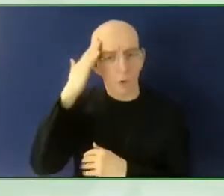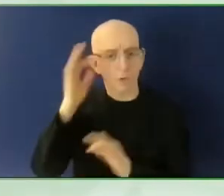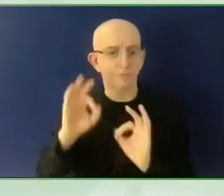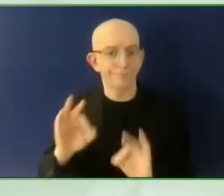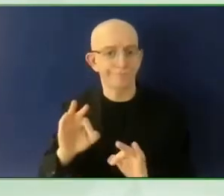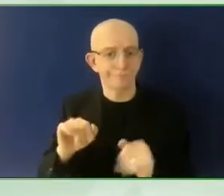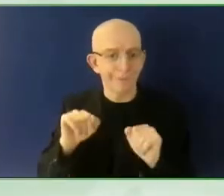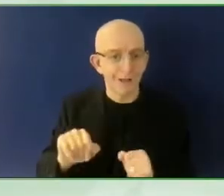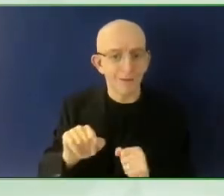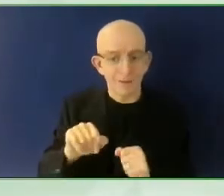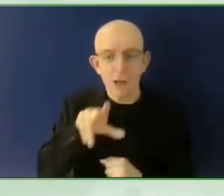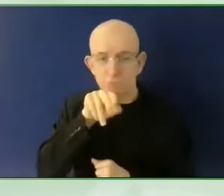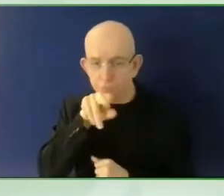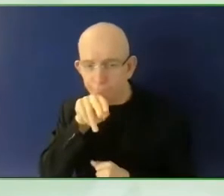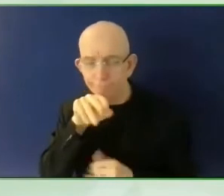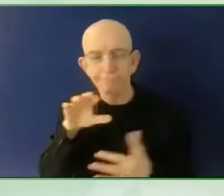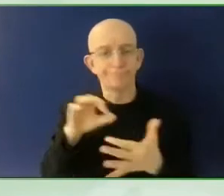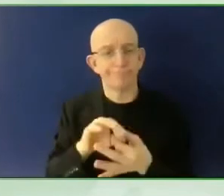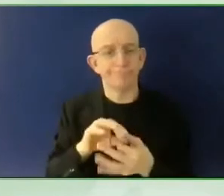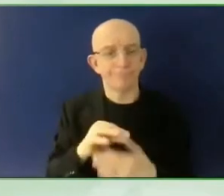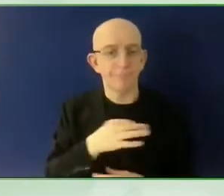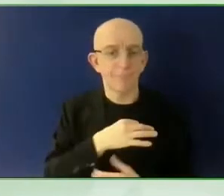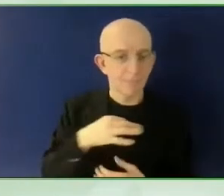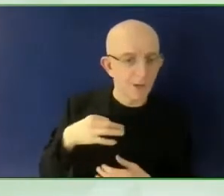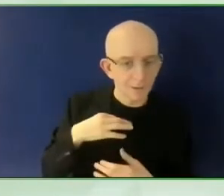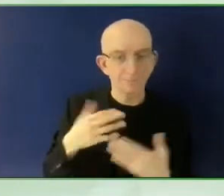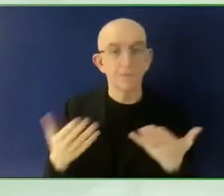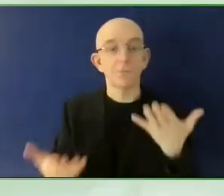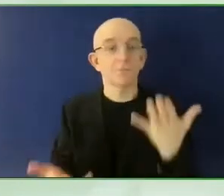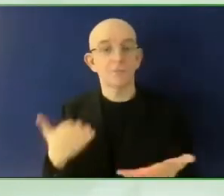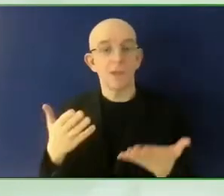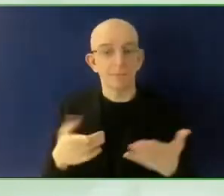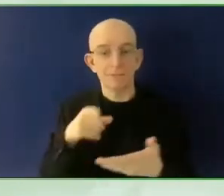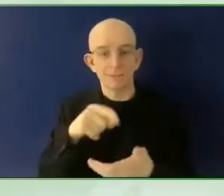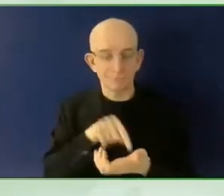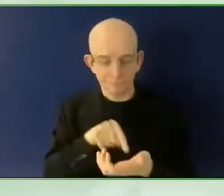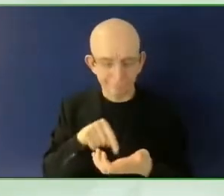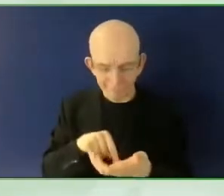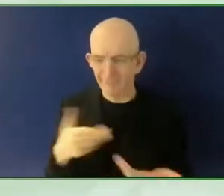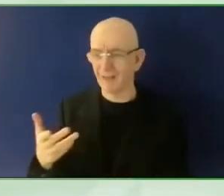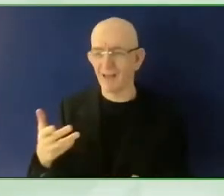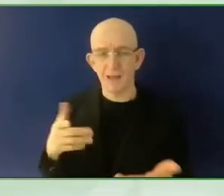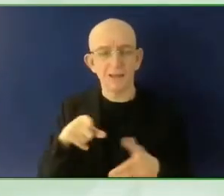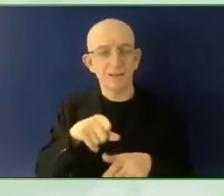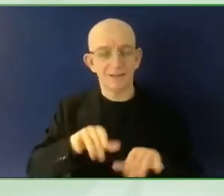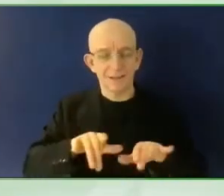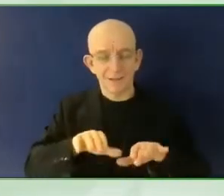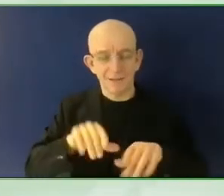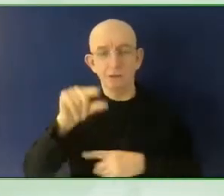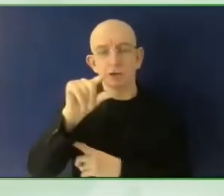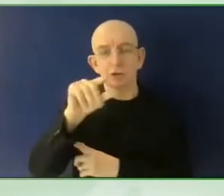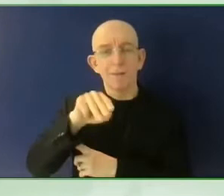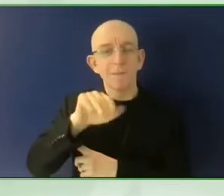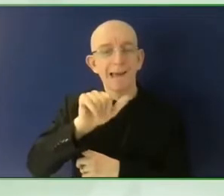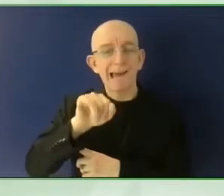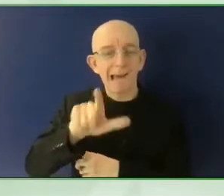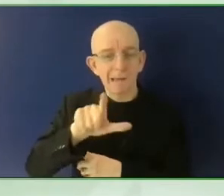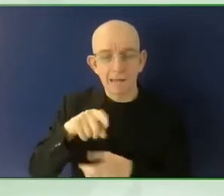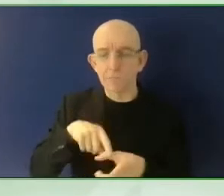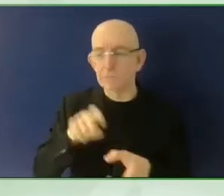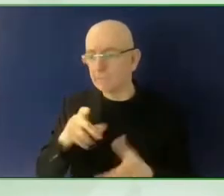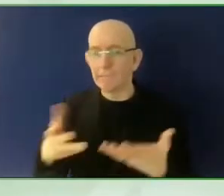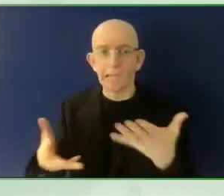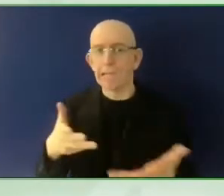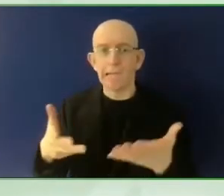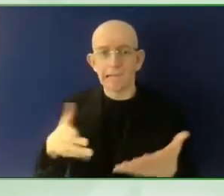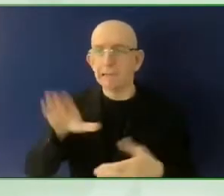24-7 and get help that way. You can get a COVID test read